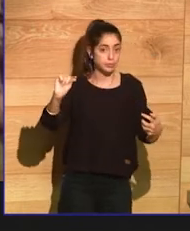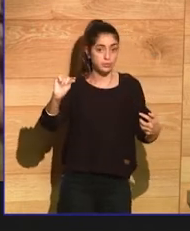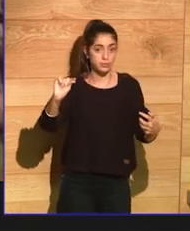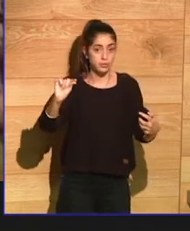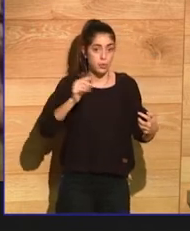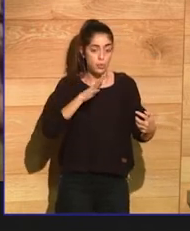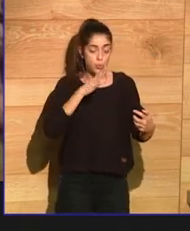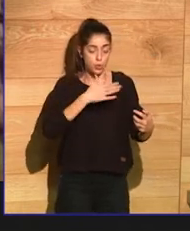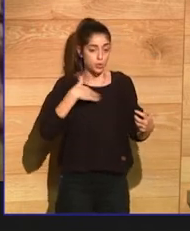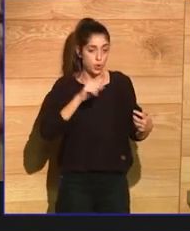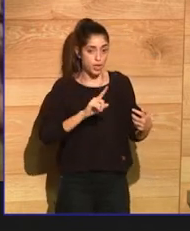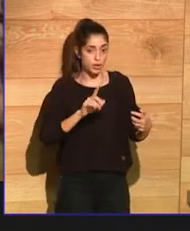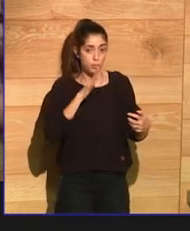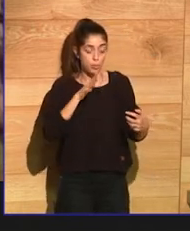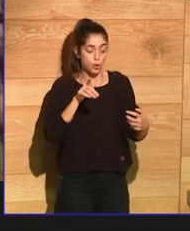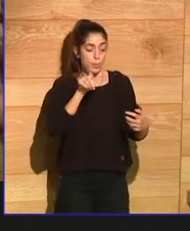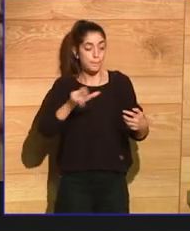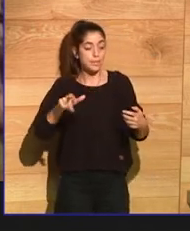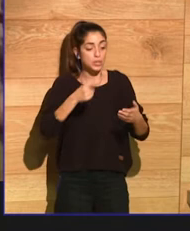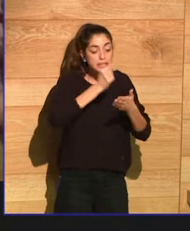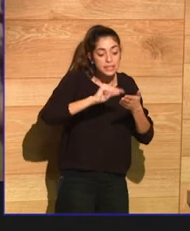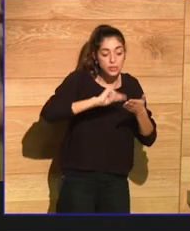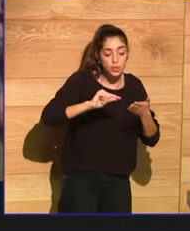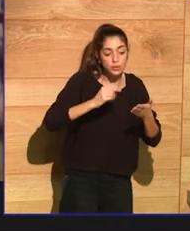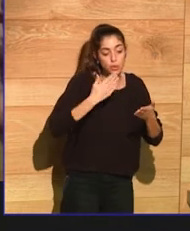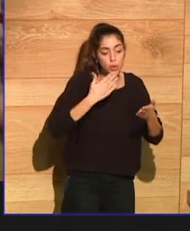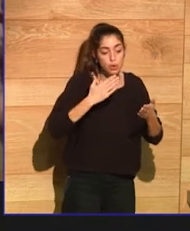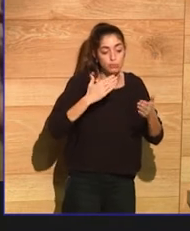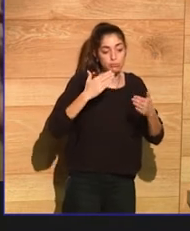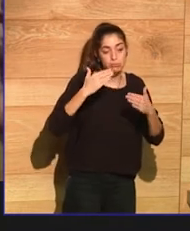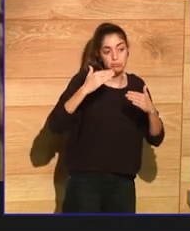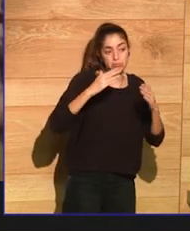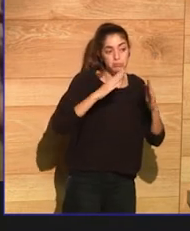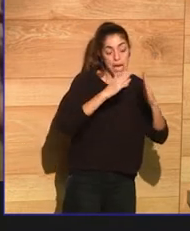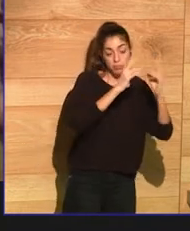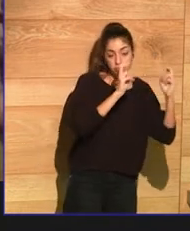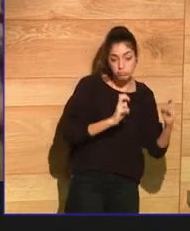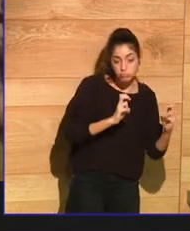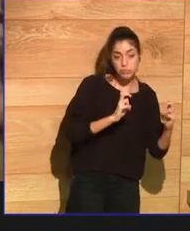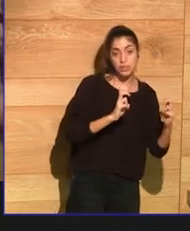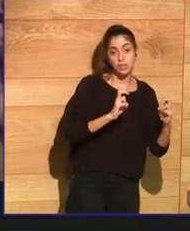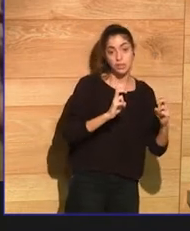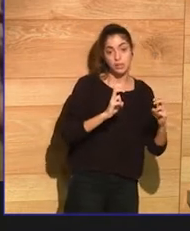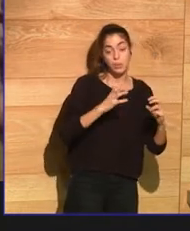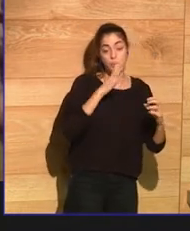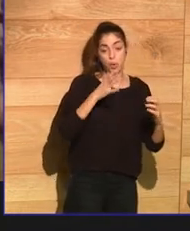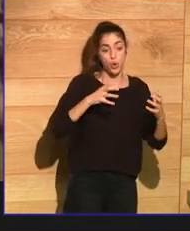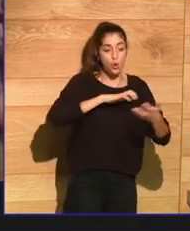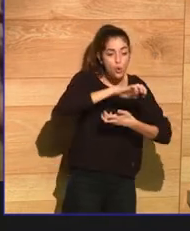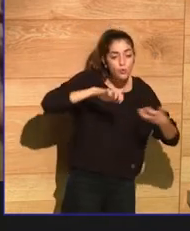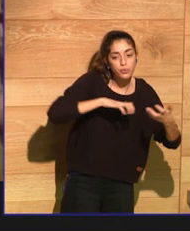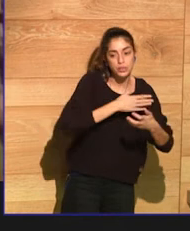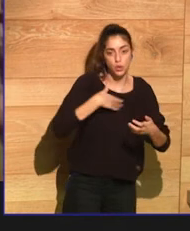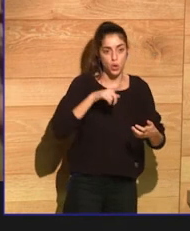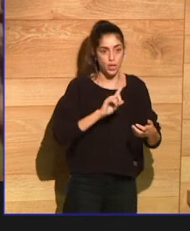they cannot be with tension, they cannot be with conflict and hostility. But what I'm presenting them with is a very